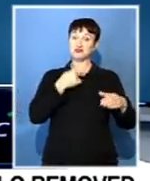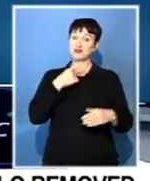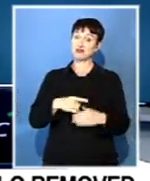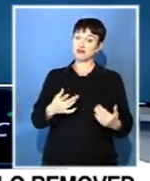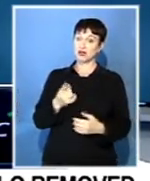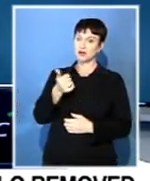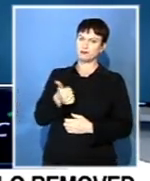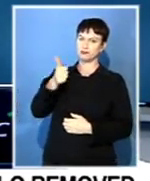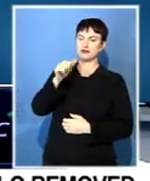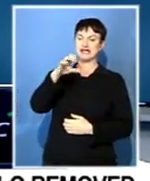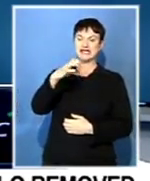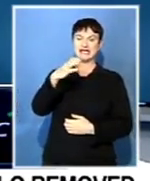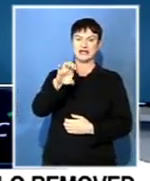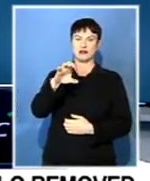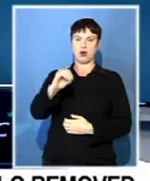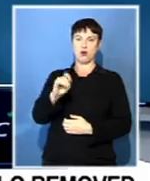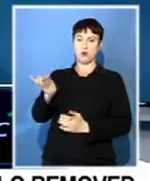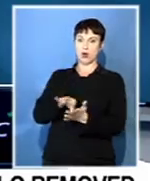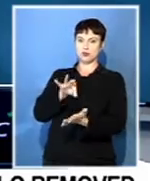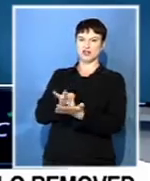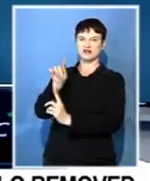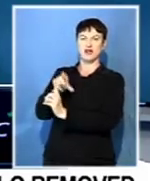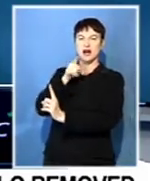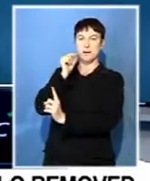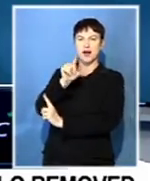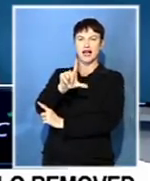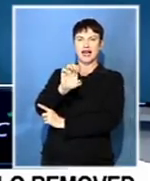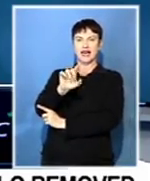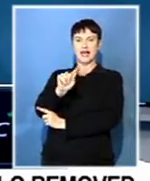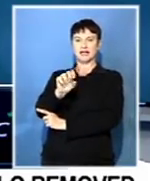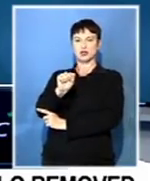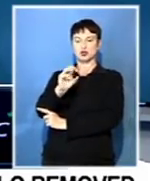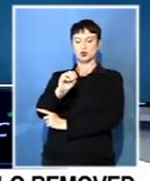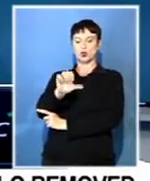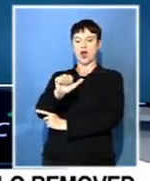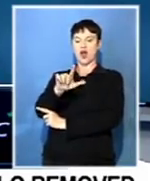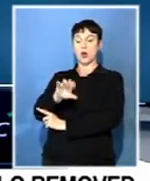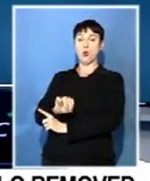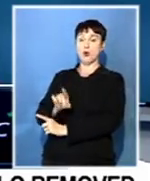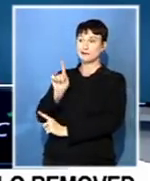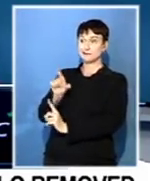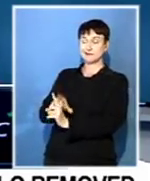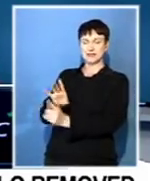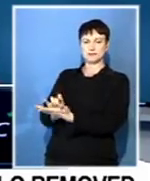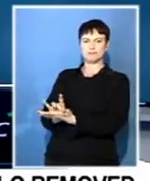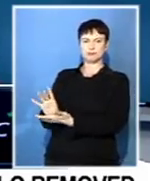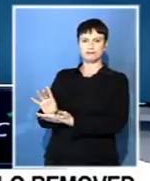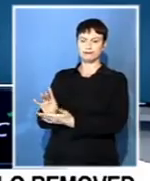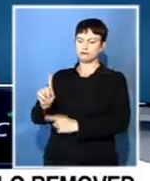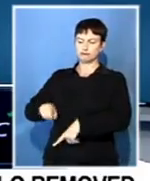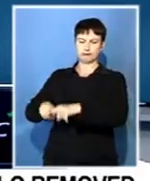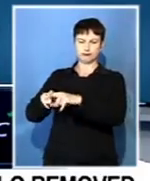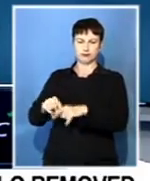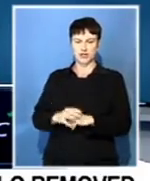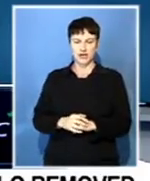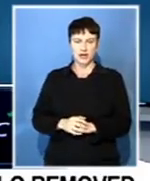terminate the contract of the acting CEO, Collins Litswalo. Litswalo was seconded from the Department of